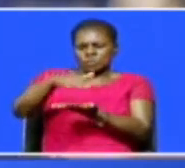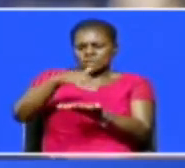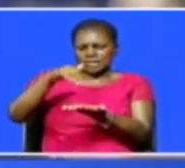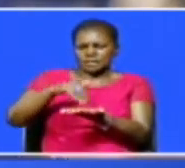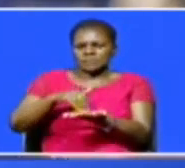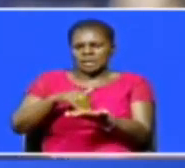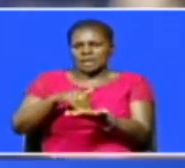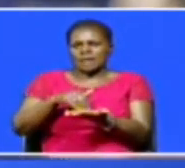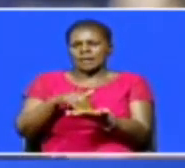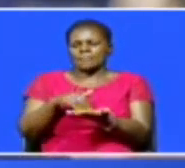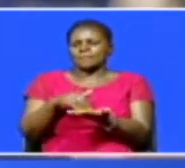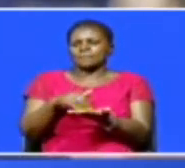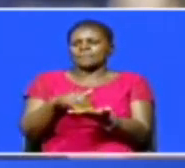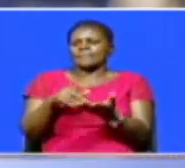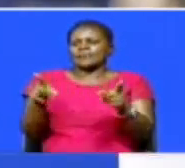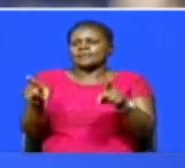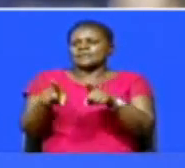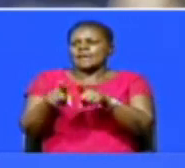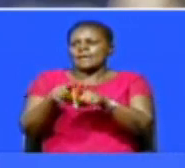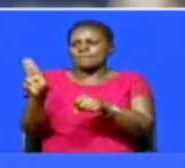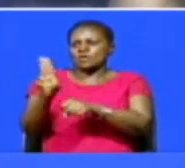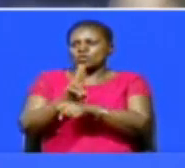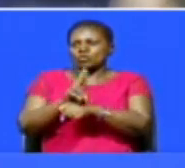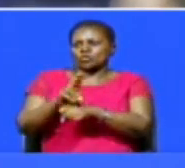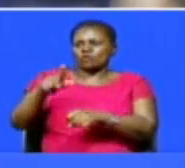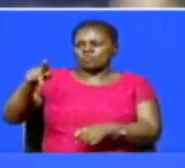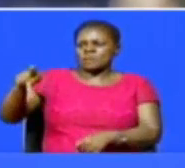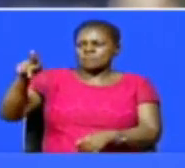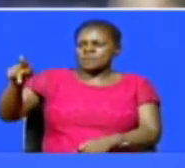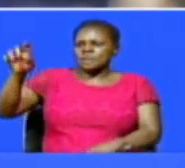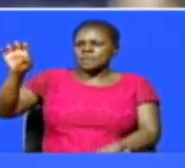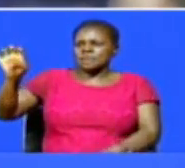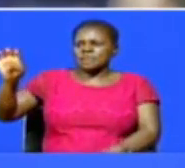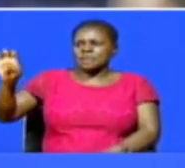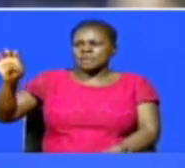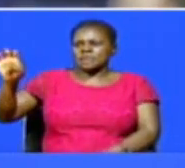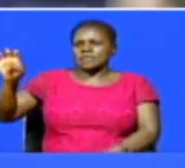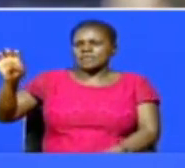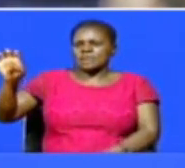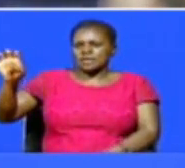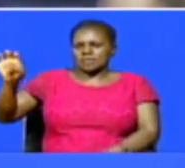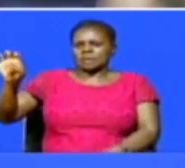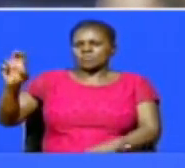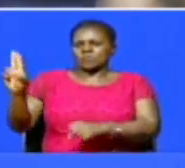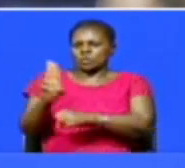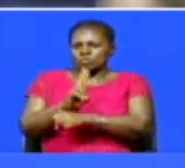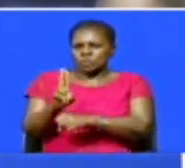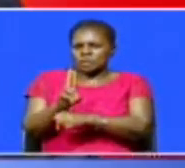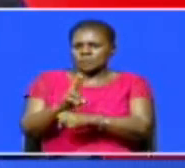the terminal buildings. The use of protective gear will be strongly enforced.